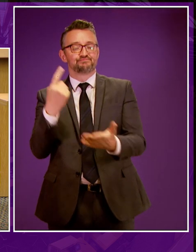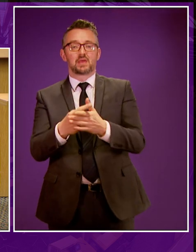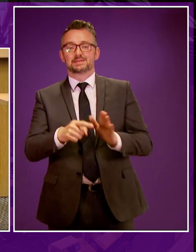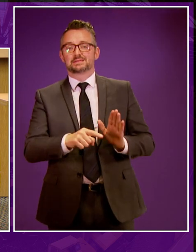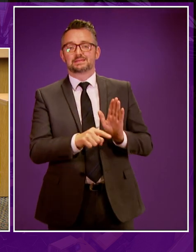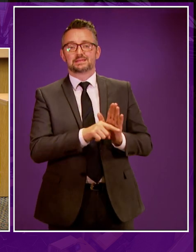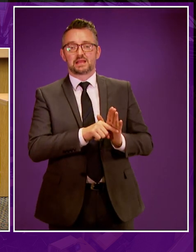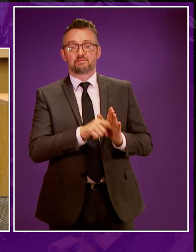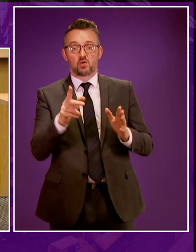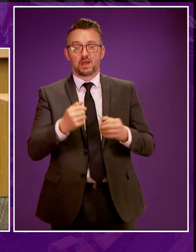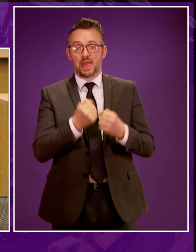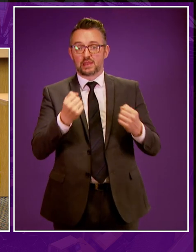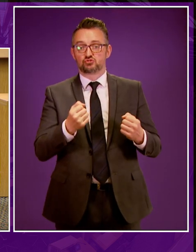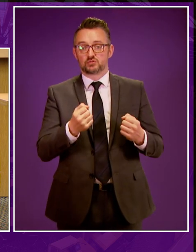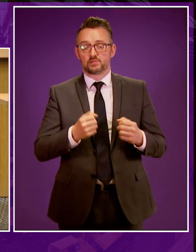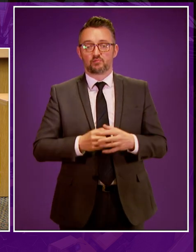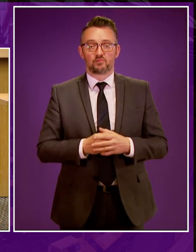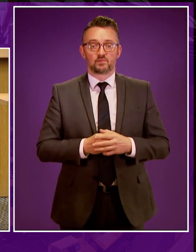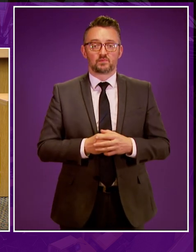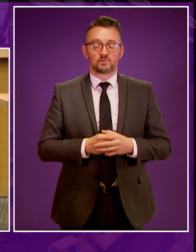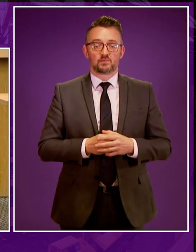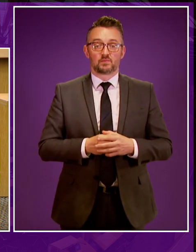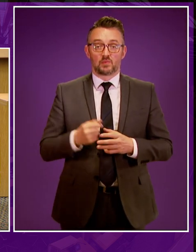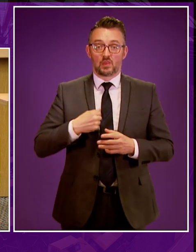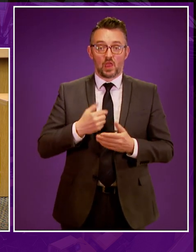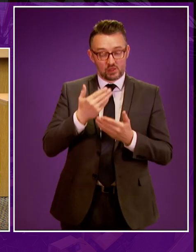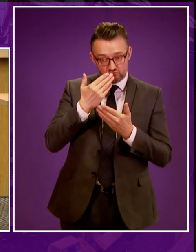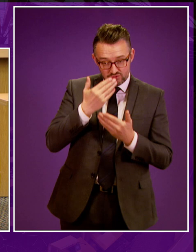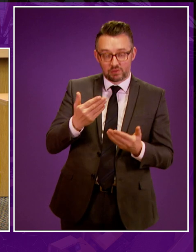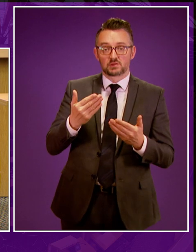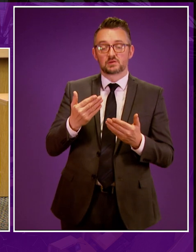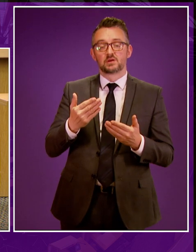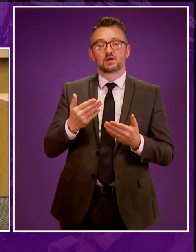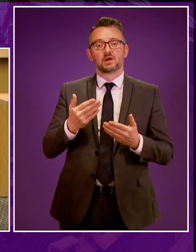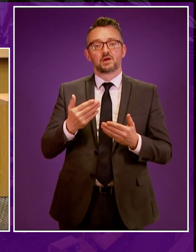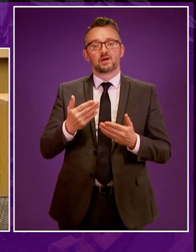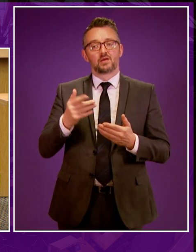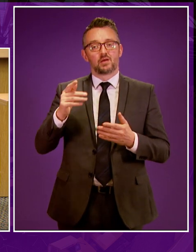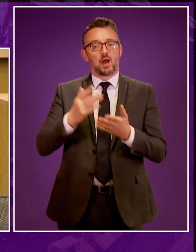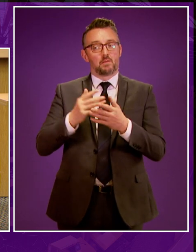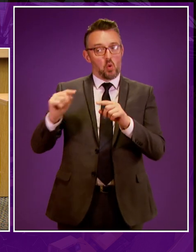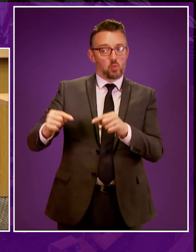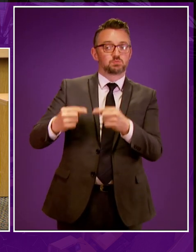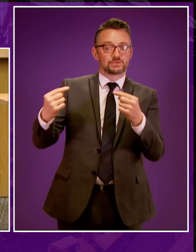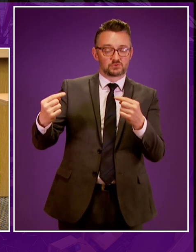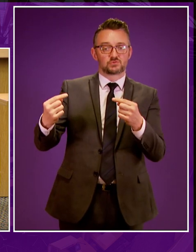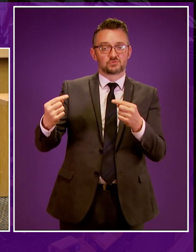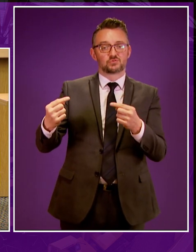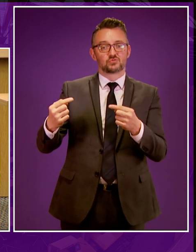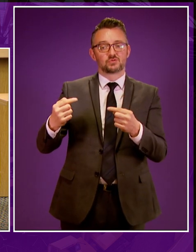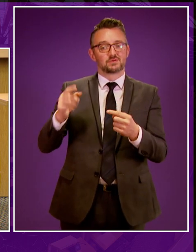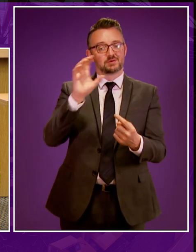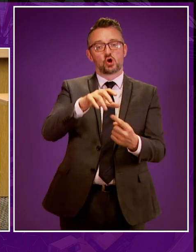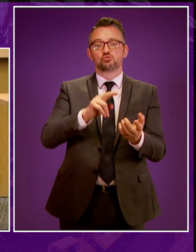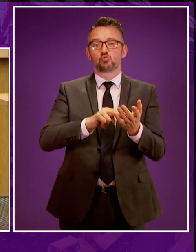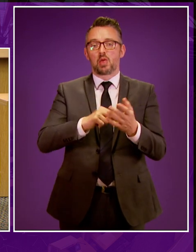view to an energy industry. Now, I do respect the continued and lifelong ideological opposition that some have to its